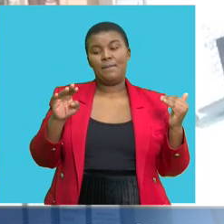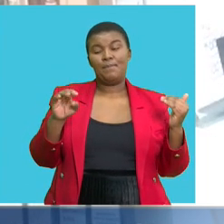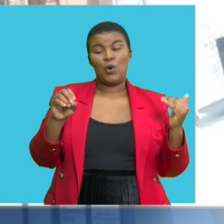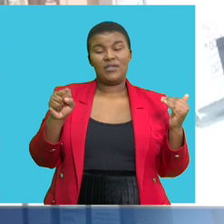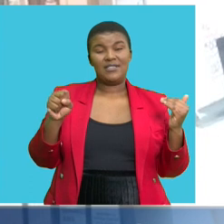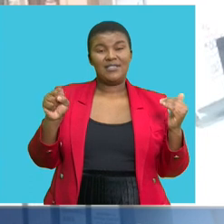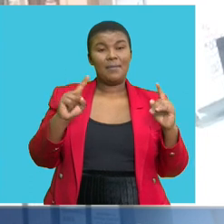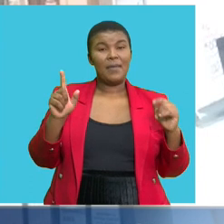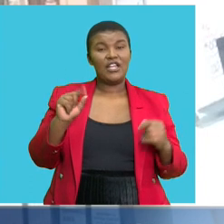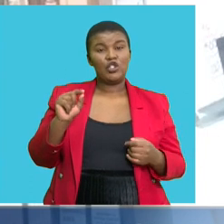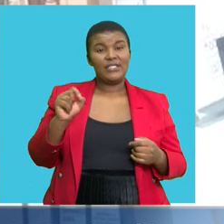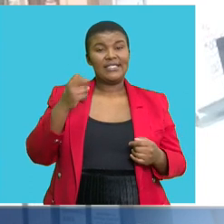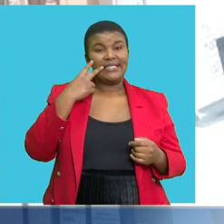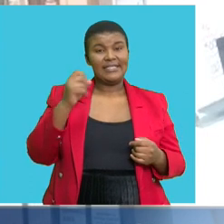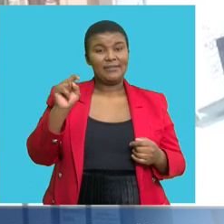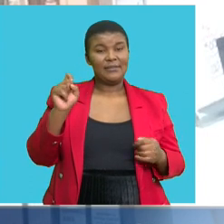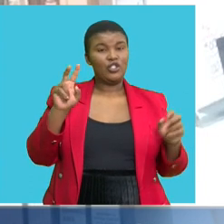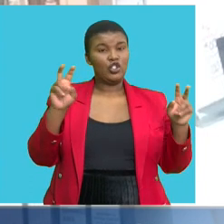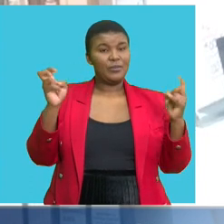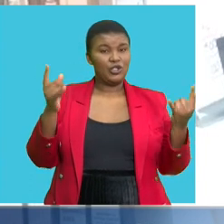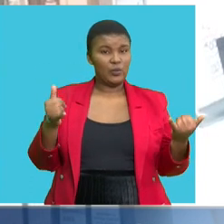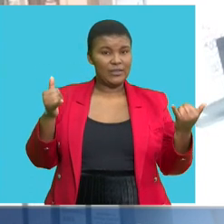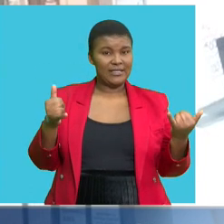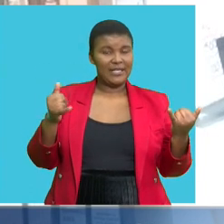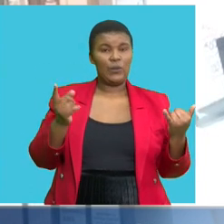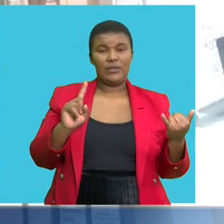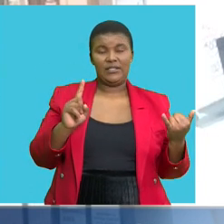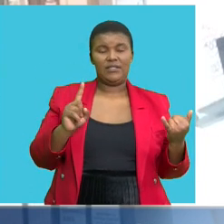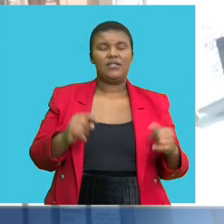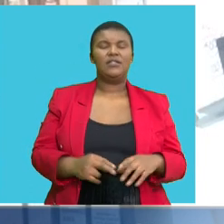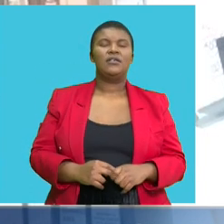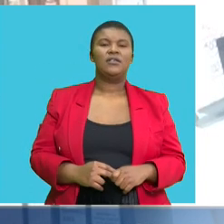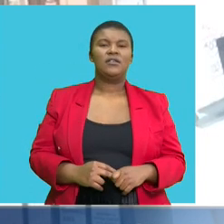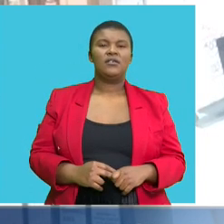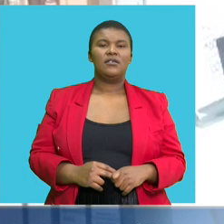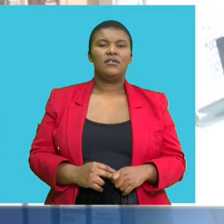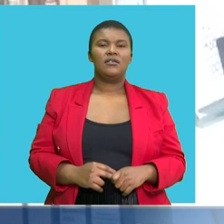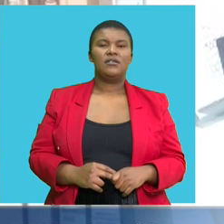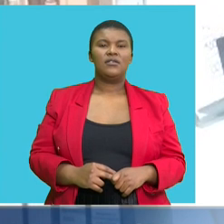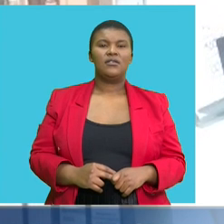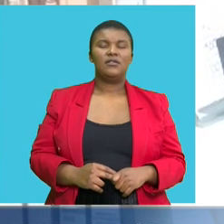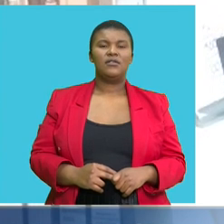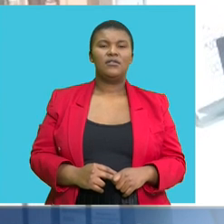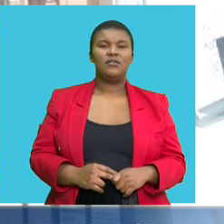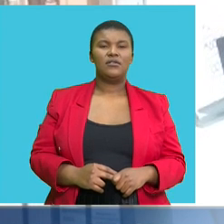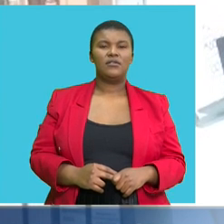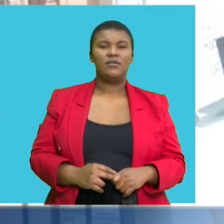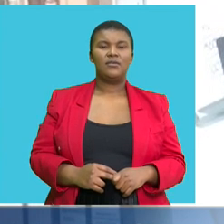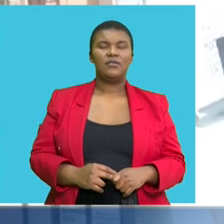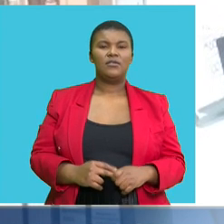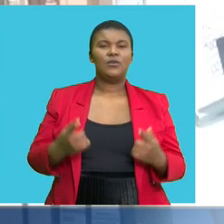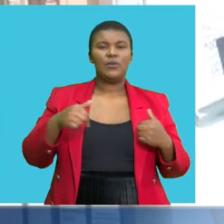what's been interesting and certainly topical today on the market has been currency, which is trading circa or close to